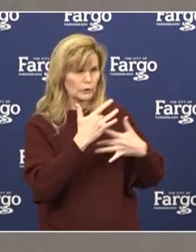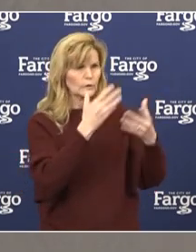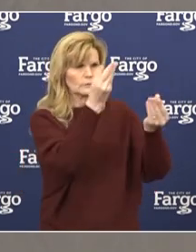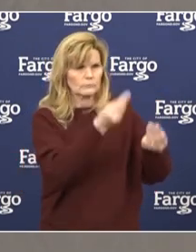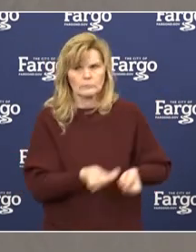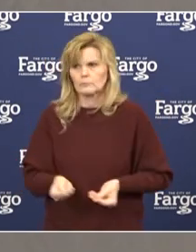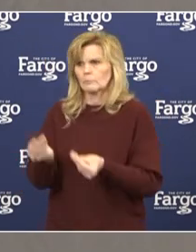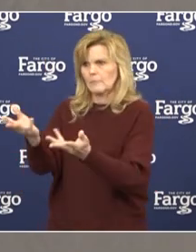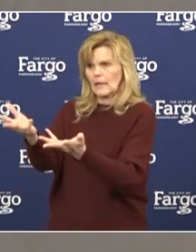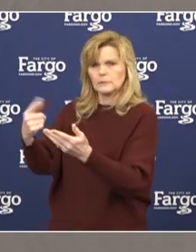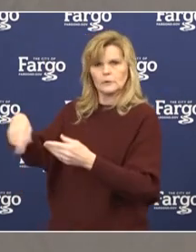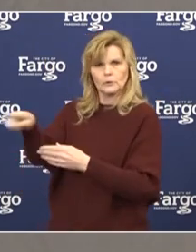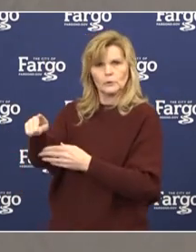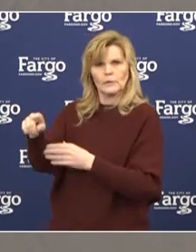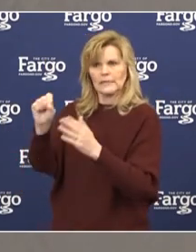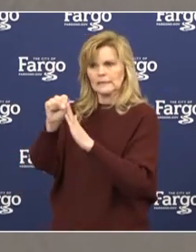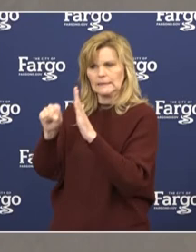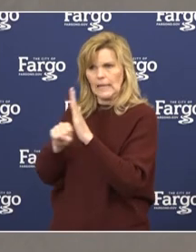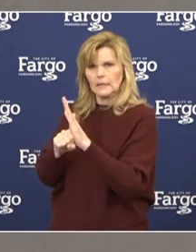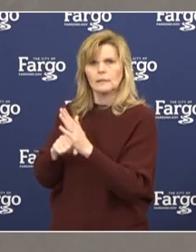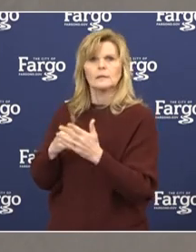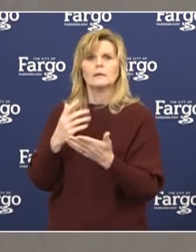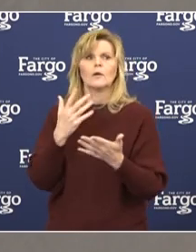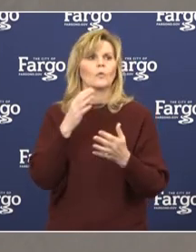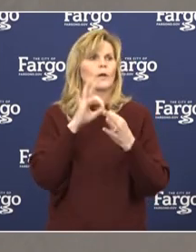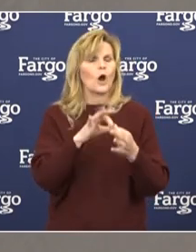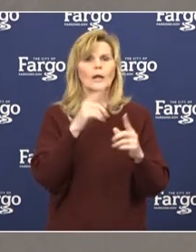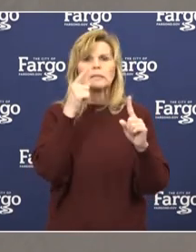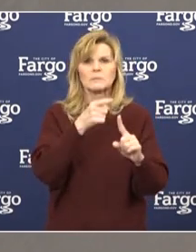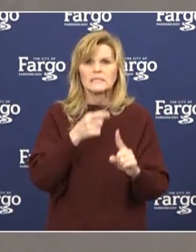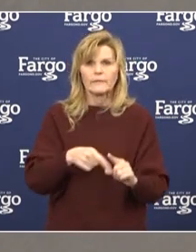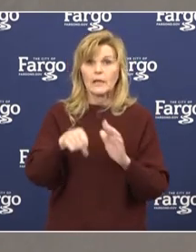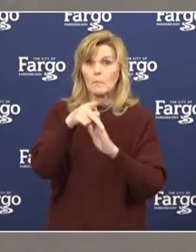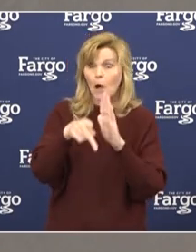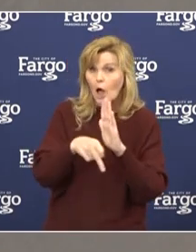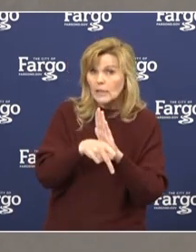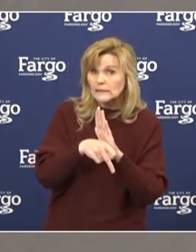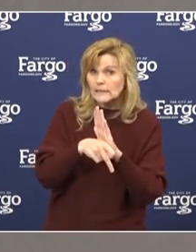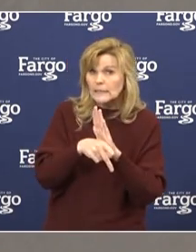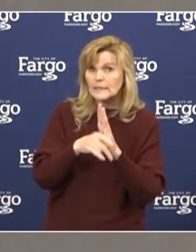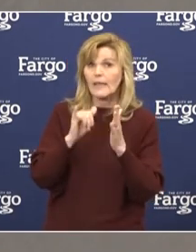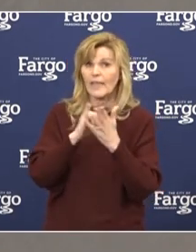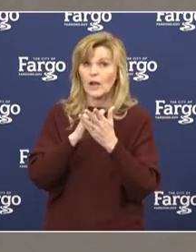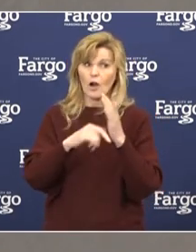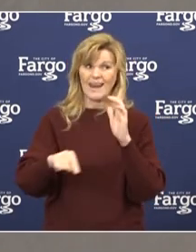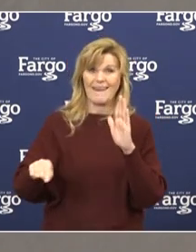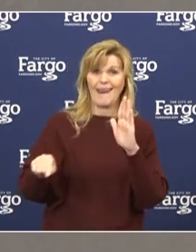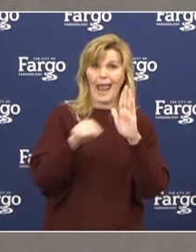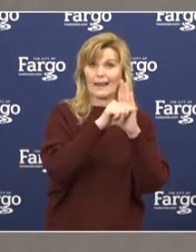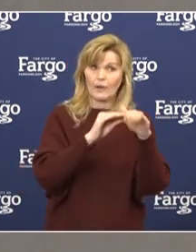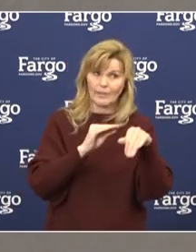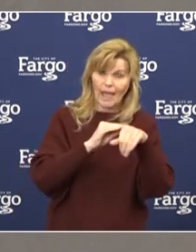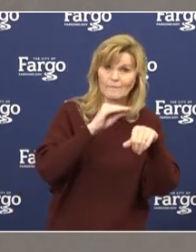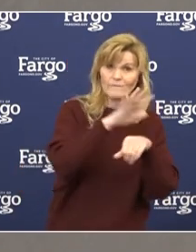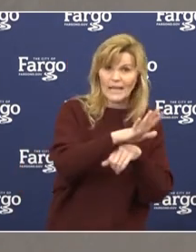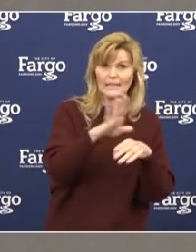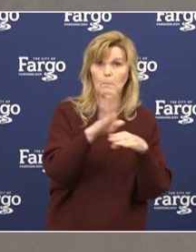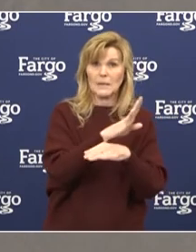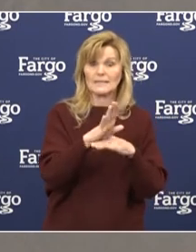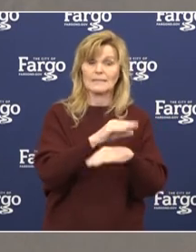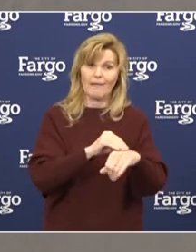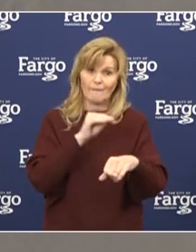how certain policies are adversely affecting our businesses and our residents,